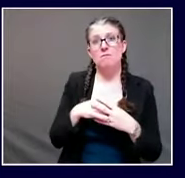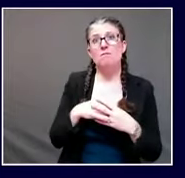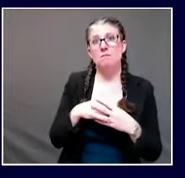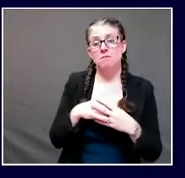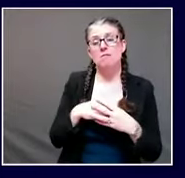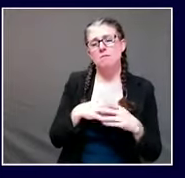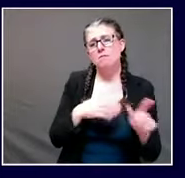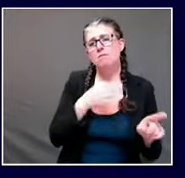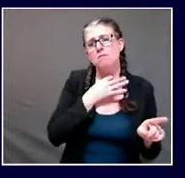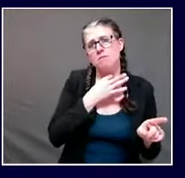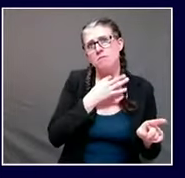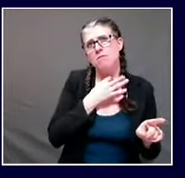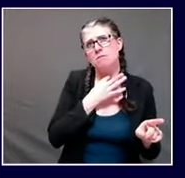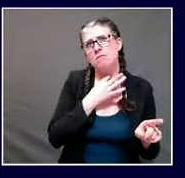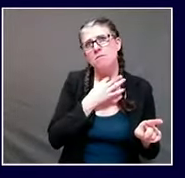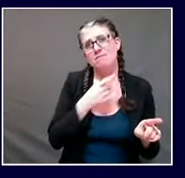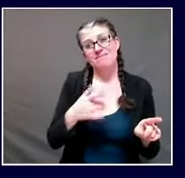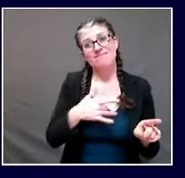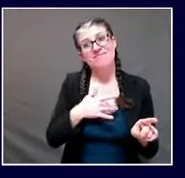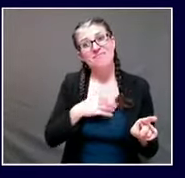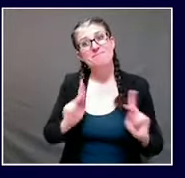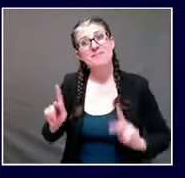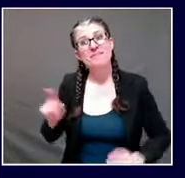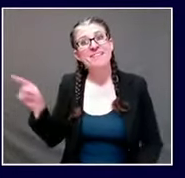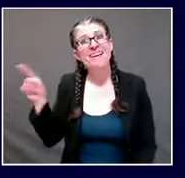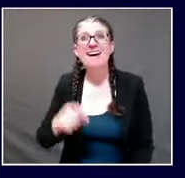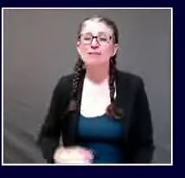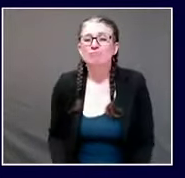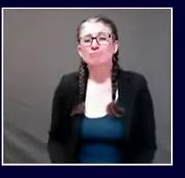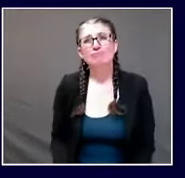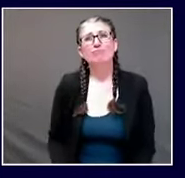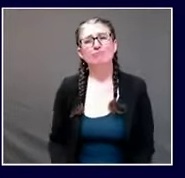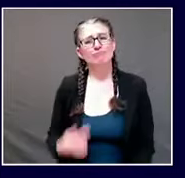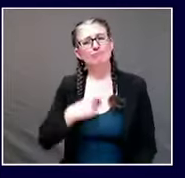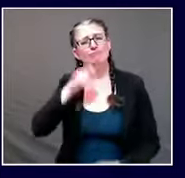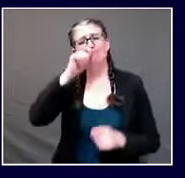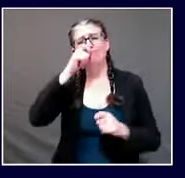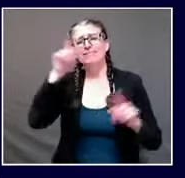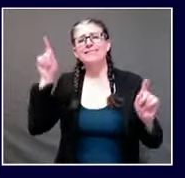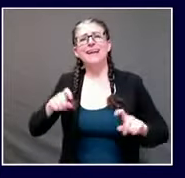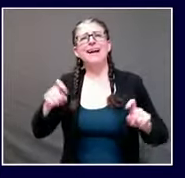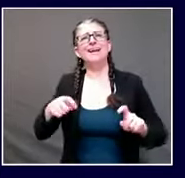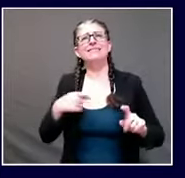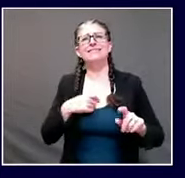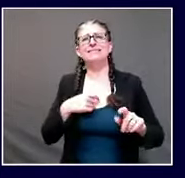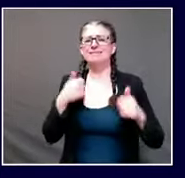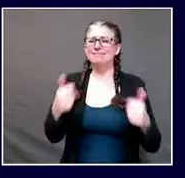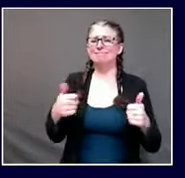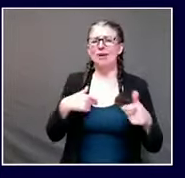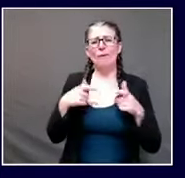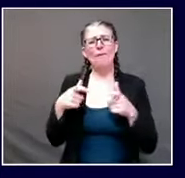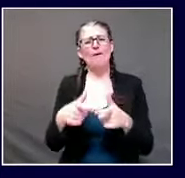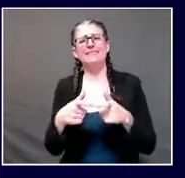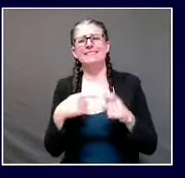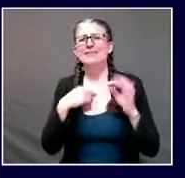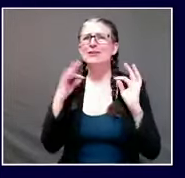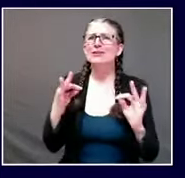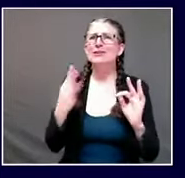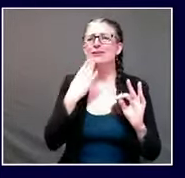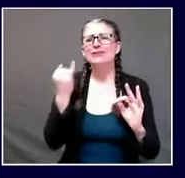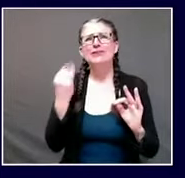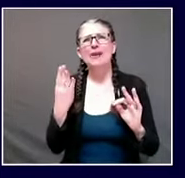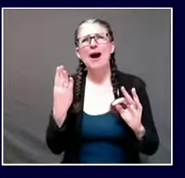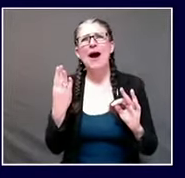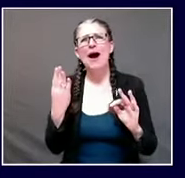that might be happening with people who get negative tests uh i mean there's been a lot of reports that you know when you test somebody who's been exposed to the